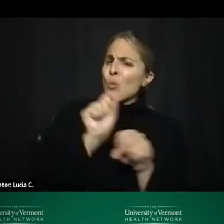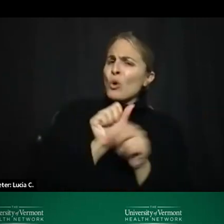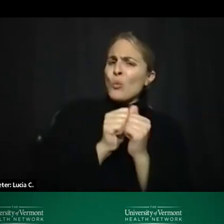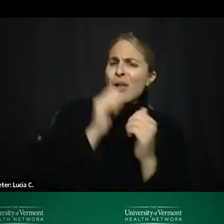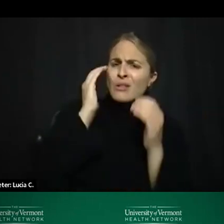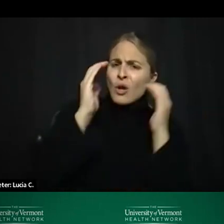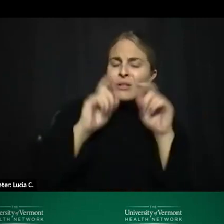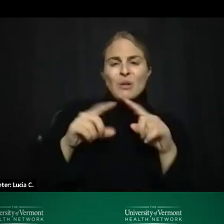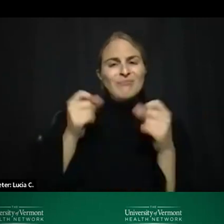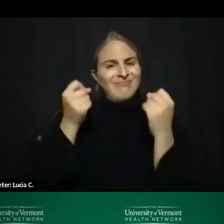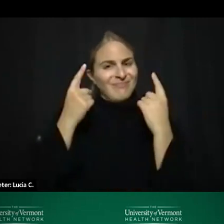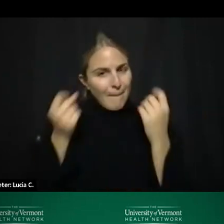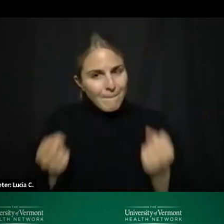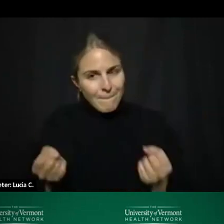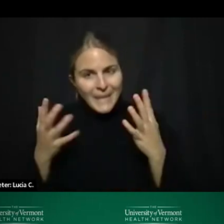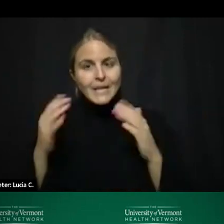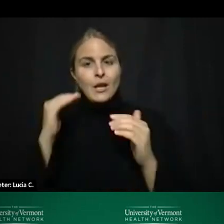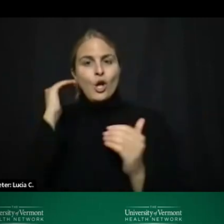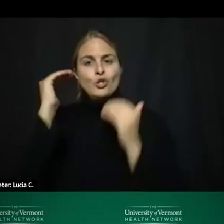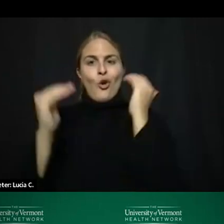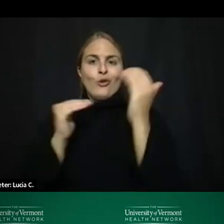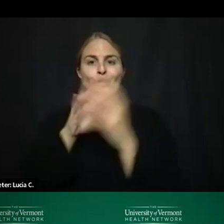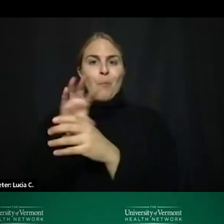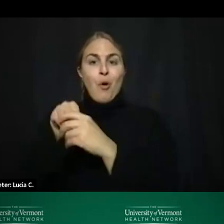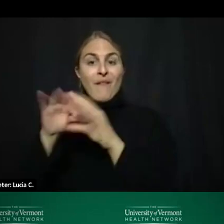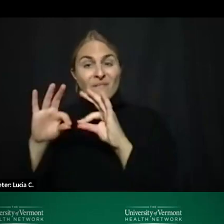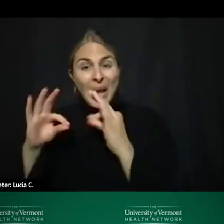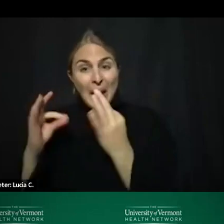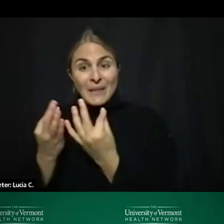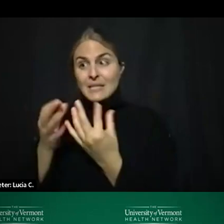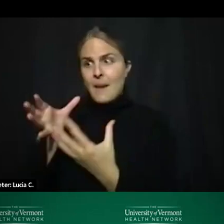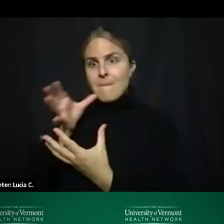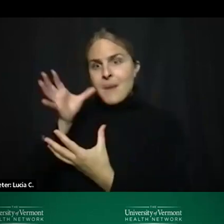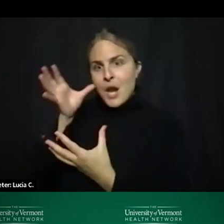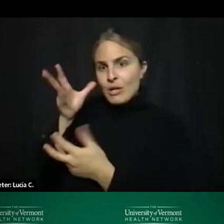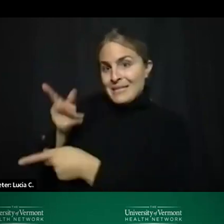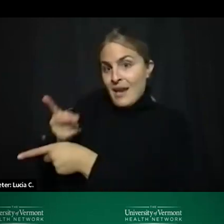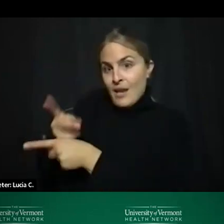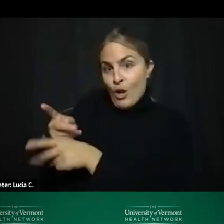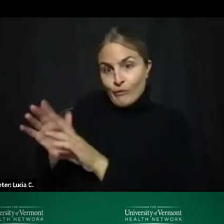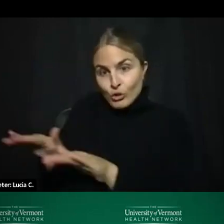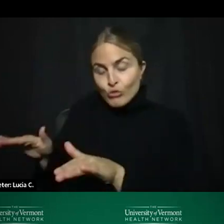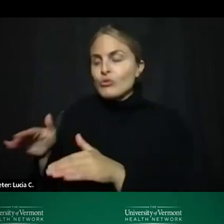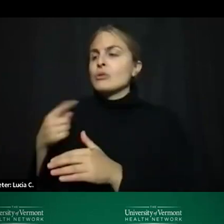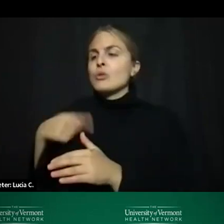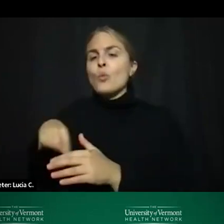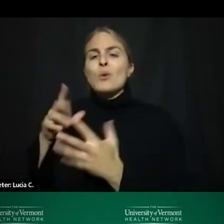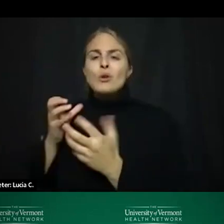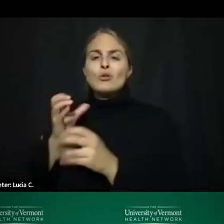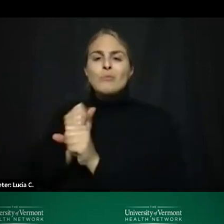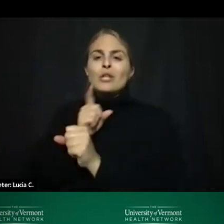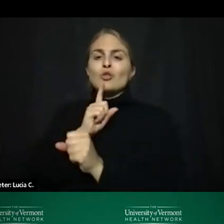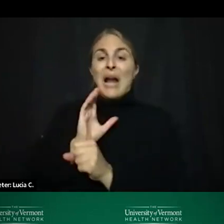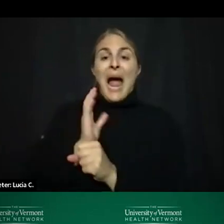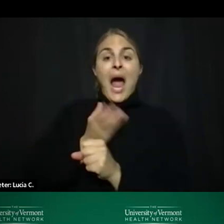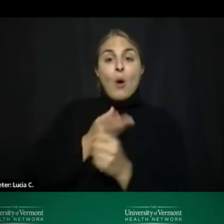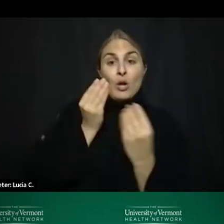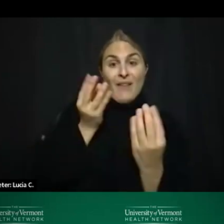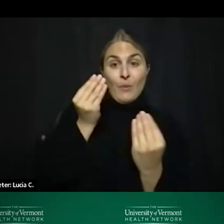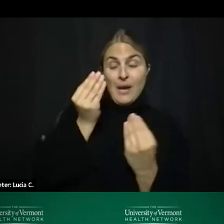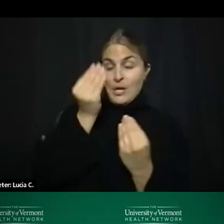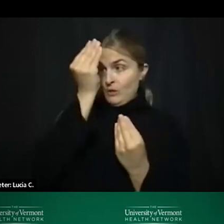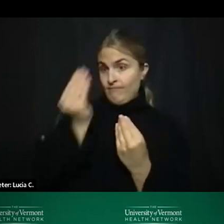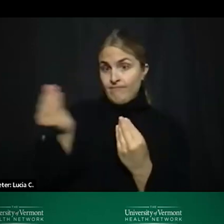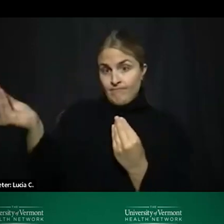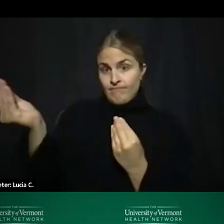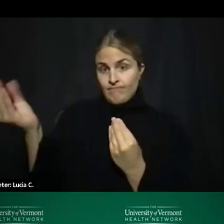adults are in the context of families and our parents are caregivers and so we will work to get information not only to